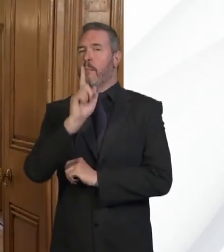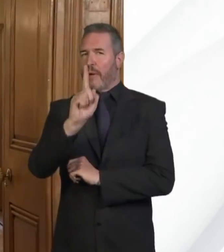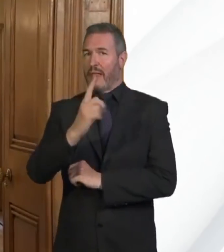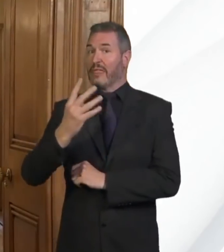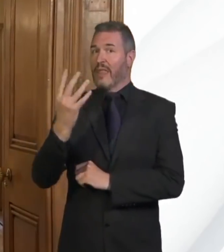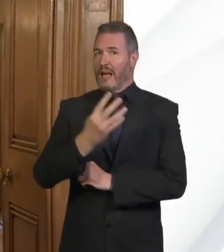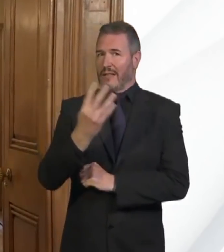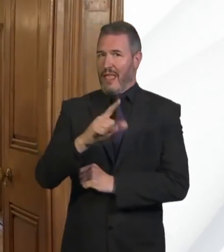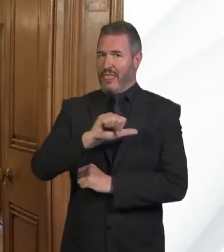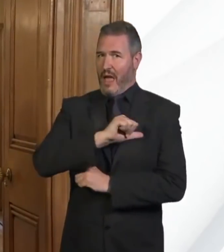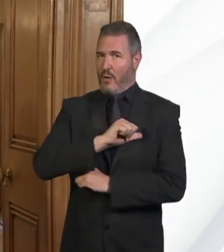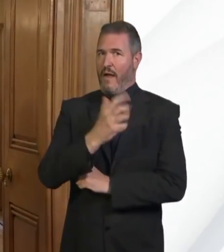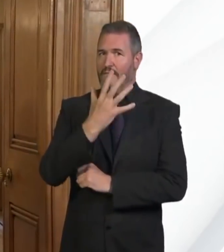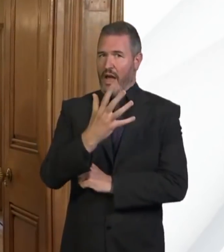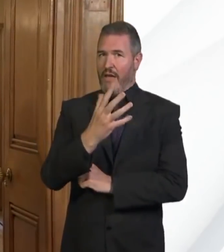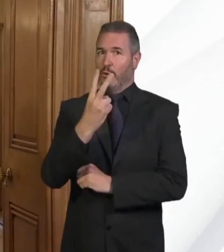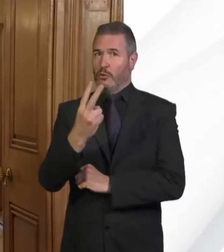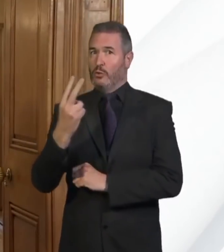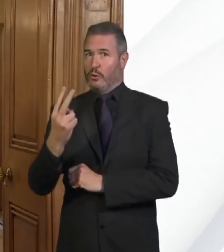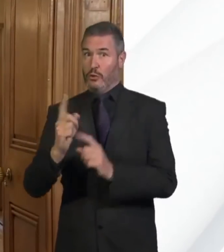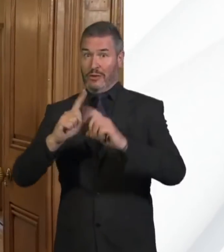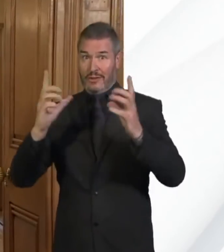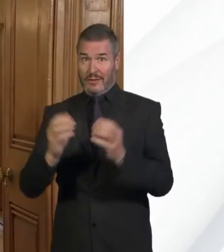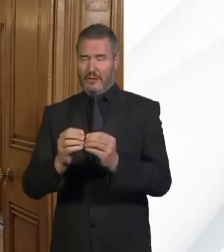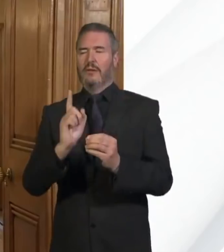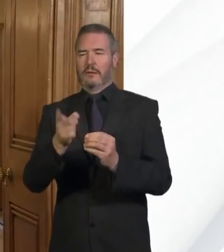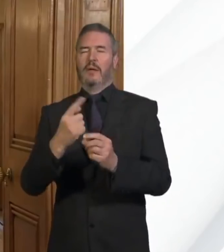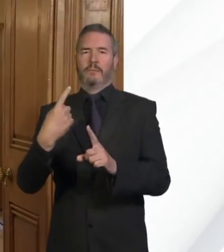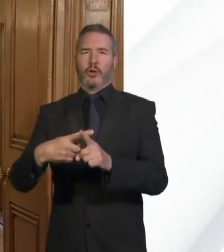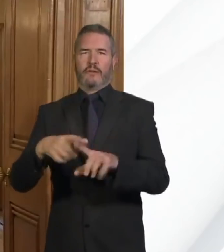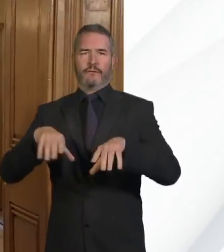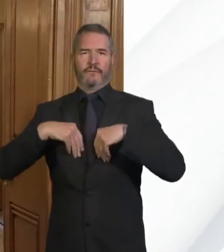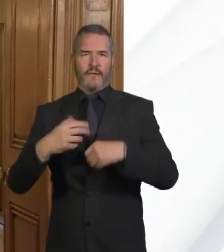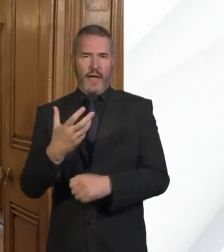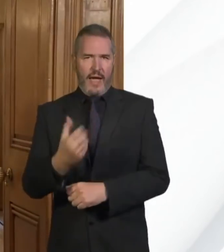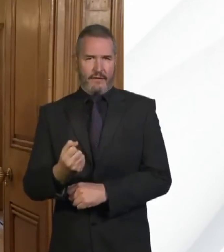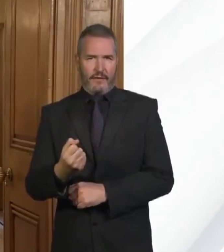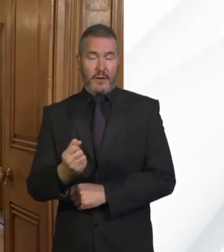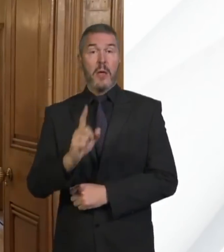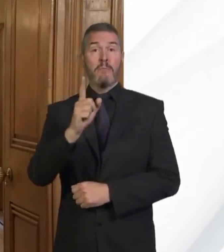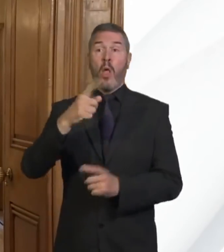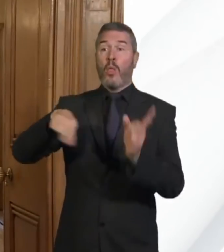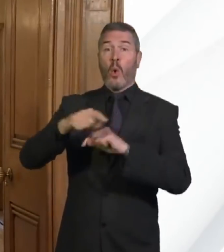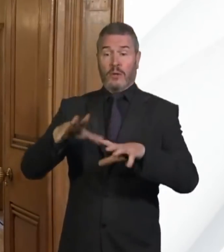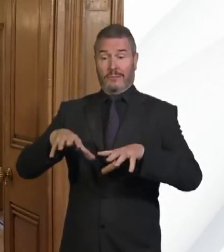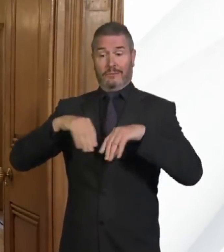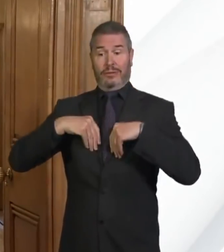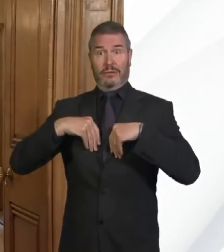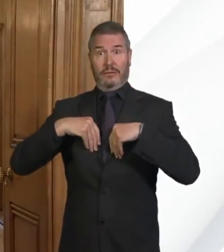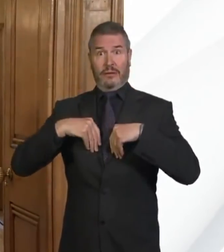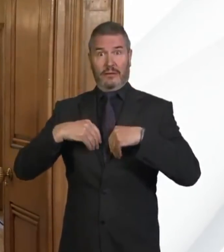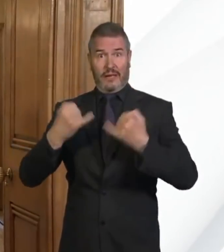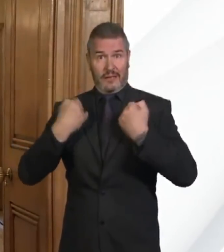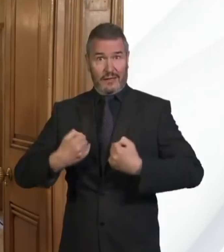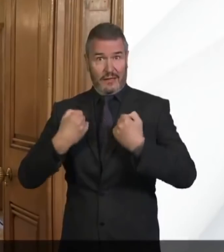,522 have tested positive. Of those who have contracted the virus,